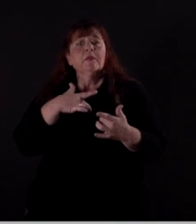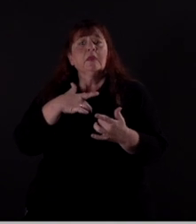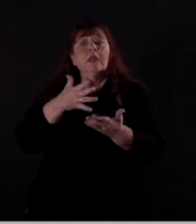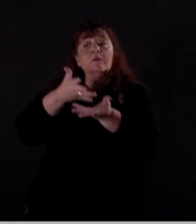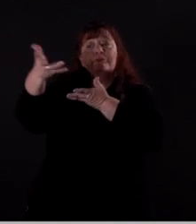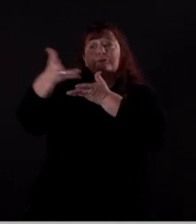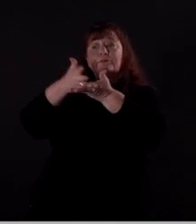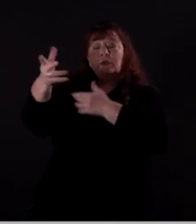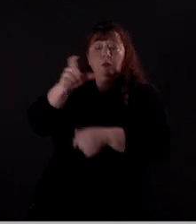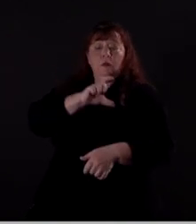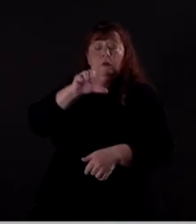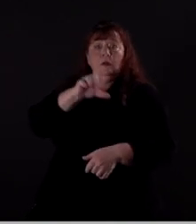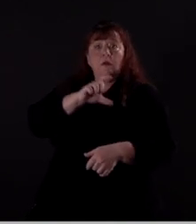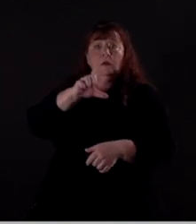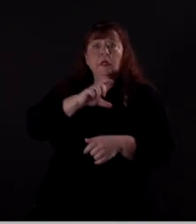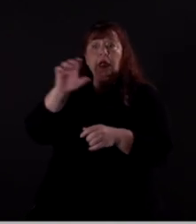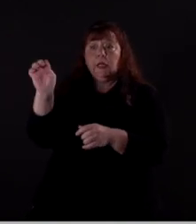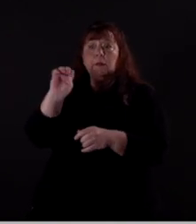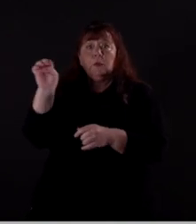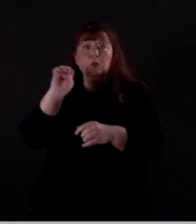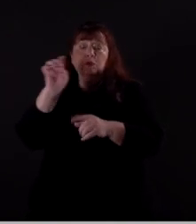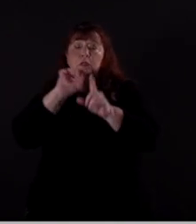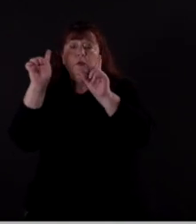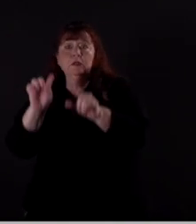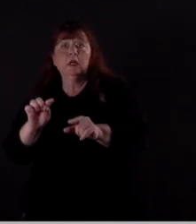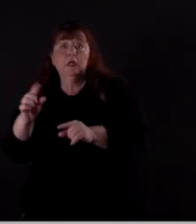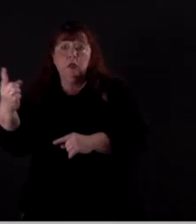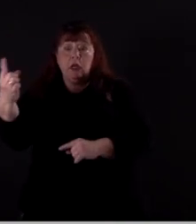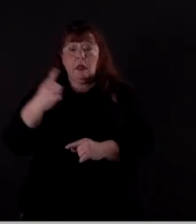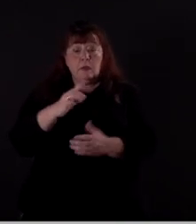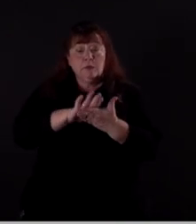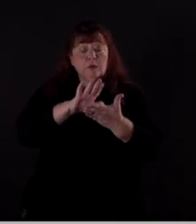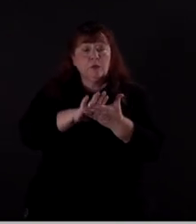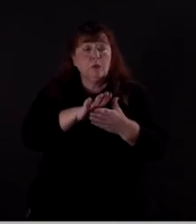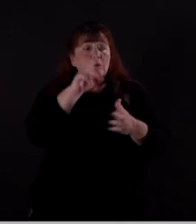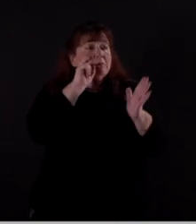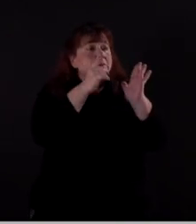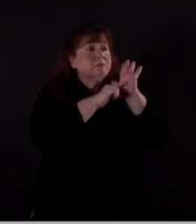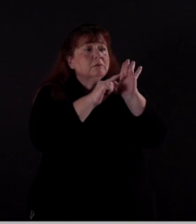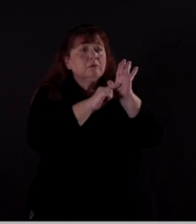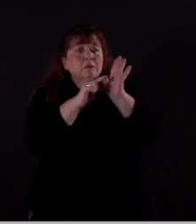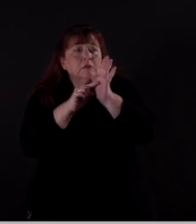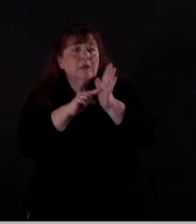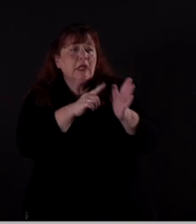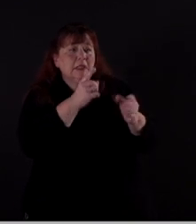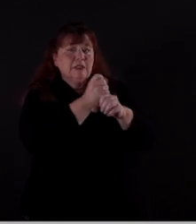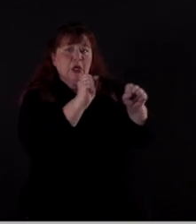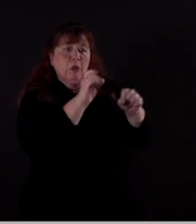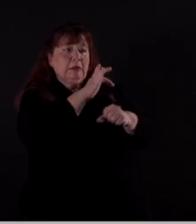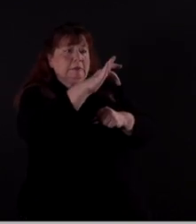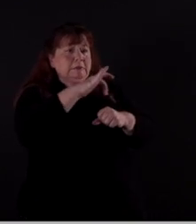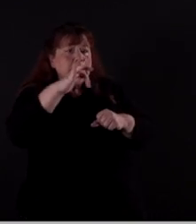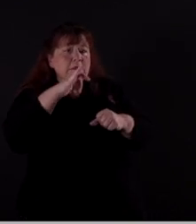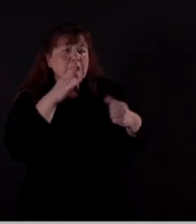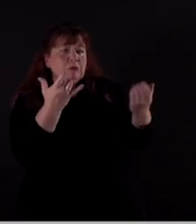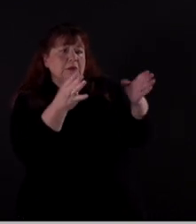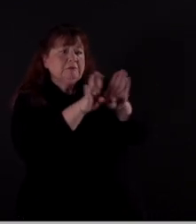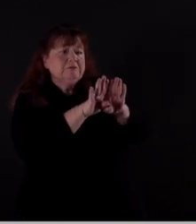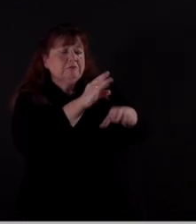enforcement, emergency managers, and other responders who can come to your campus and identify security gaps that may need to be closed.